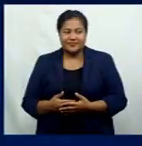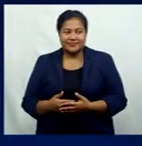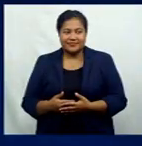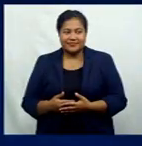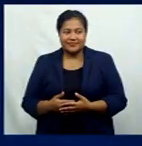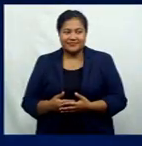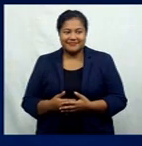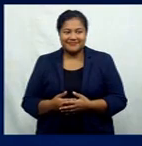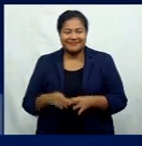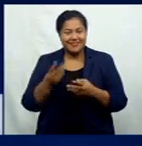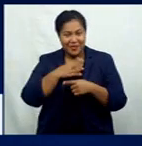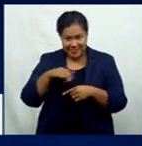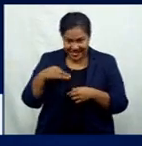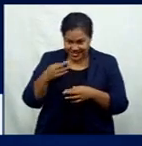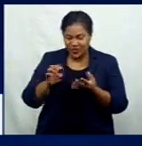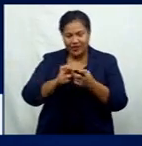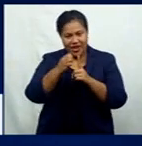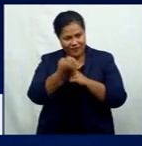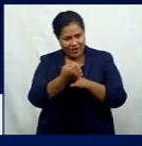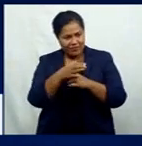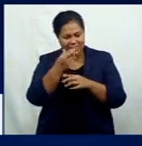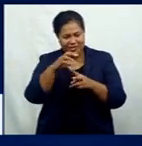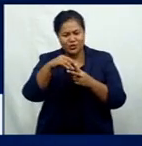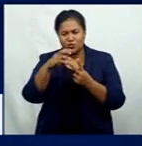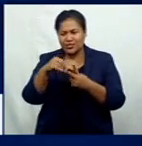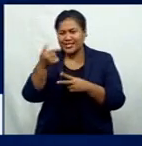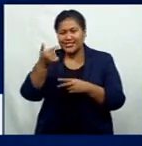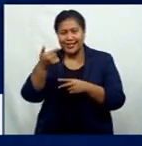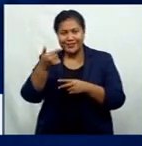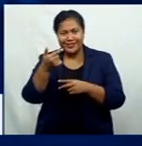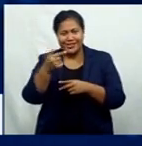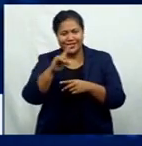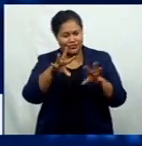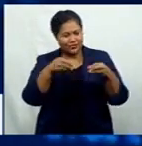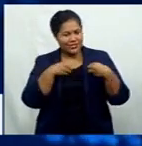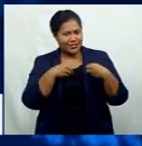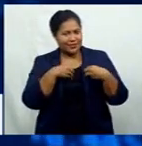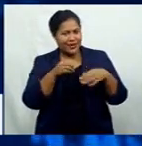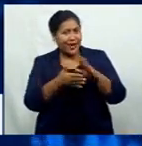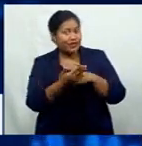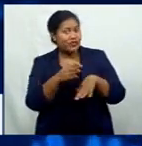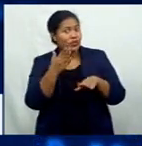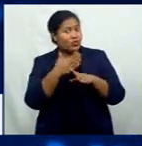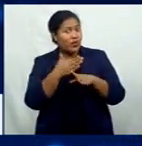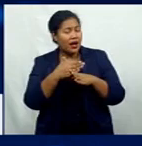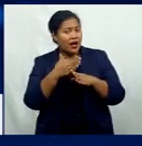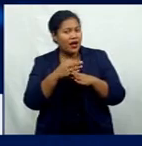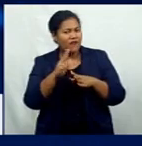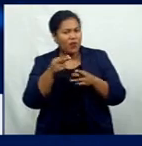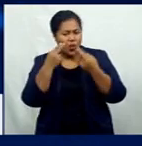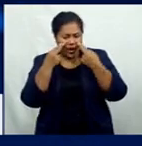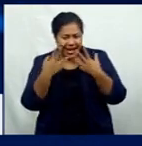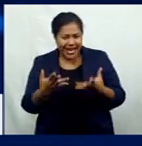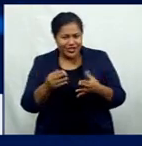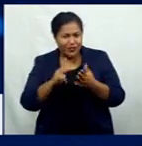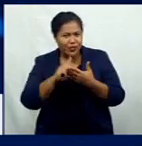The Ministry of Environment has chosen 17 recipients under its Jobs for Nature program, creating temporary jobs for close